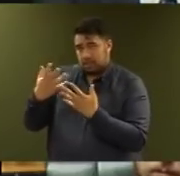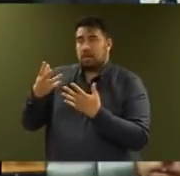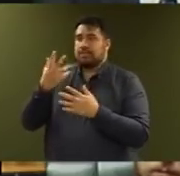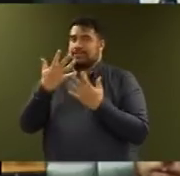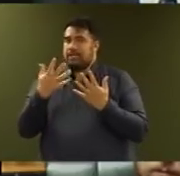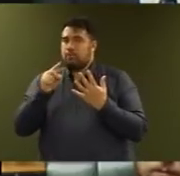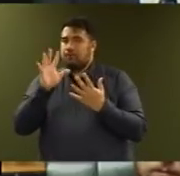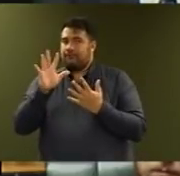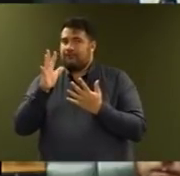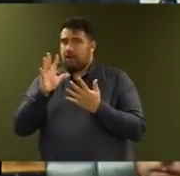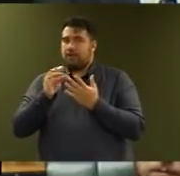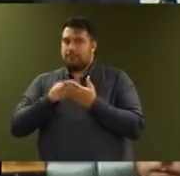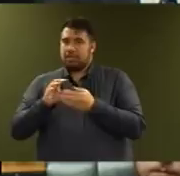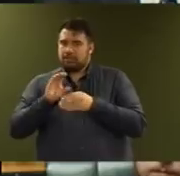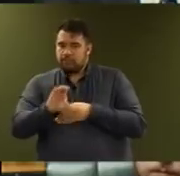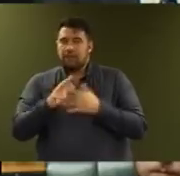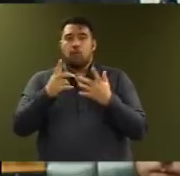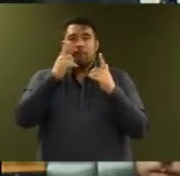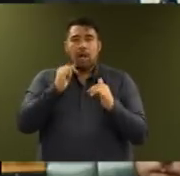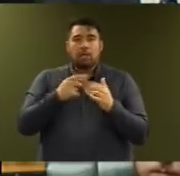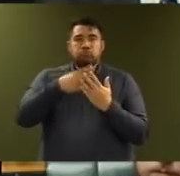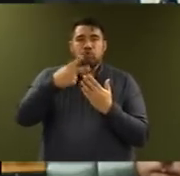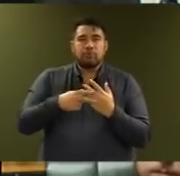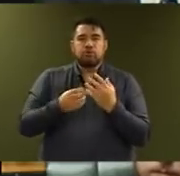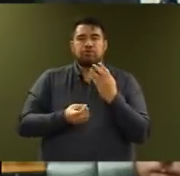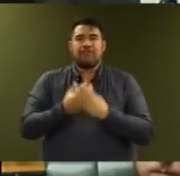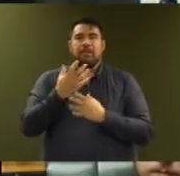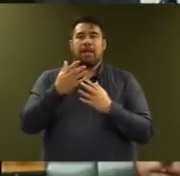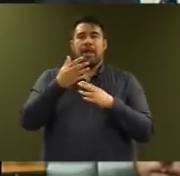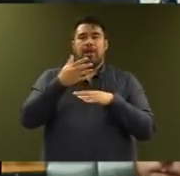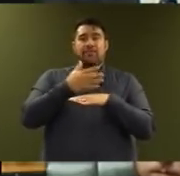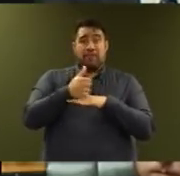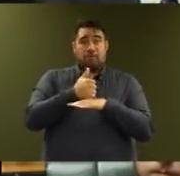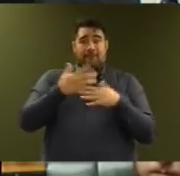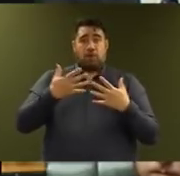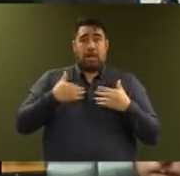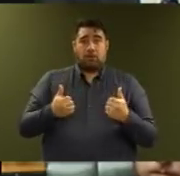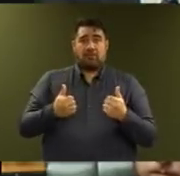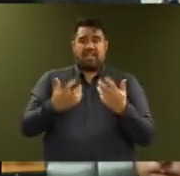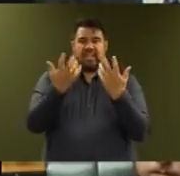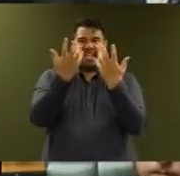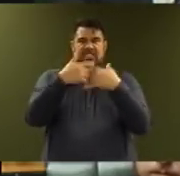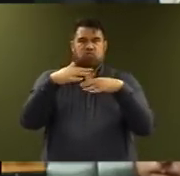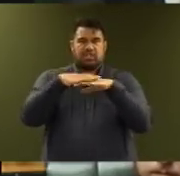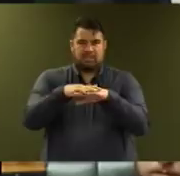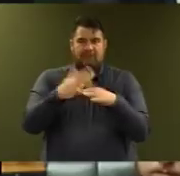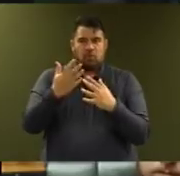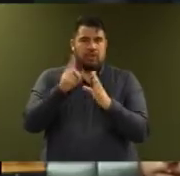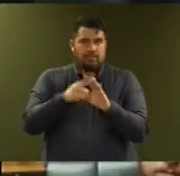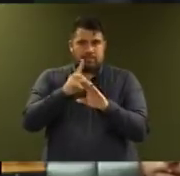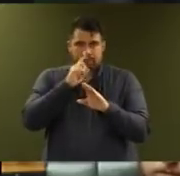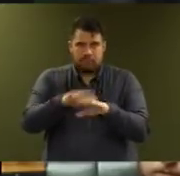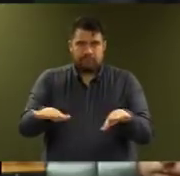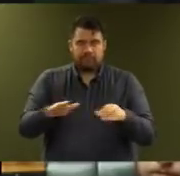towards a pilot programme to develop integrated mental health therapies for young people. We are also extending the nurses and